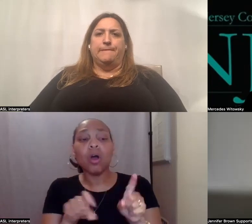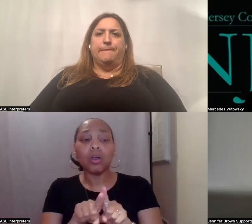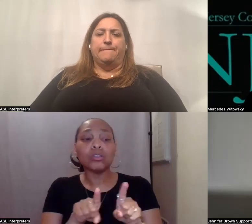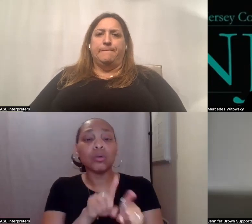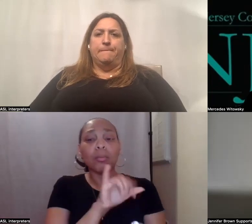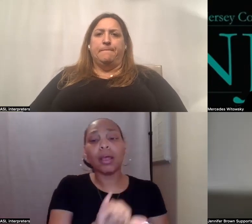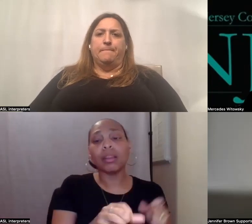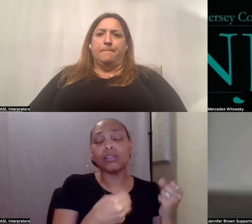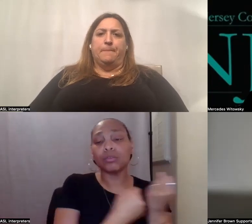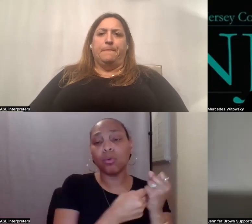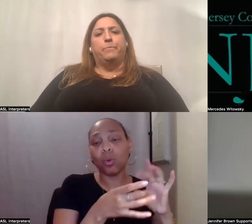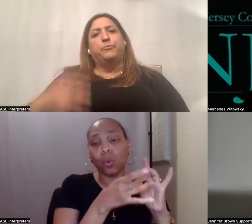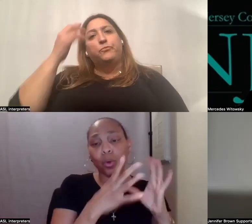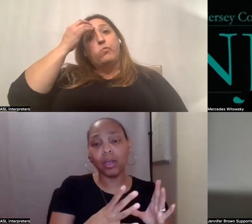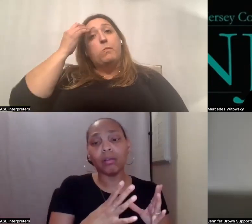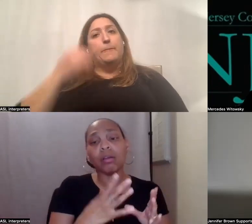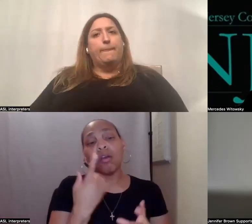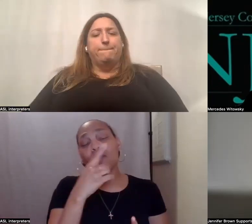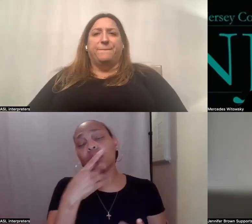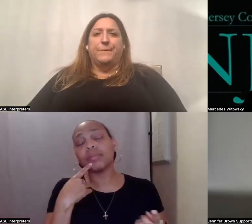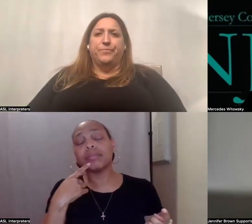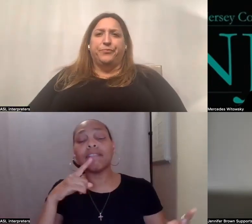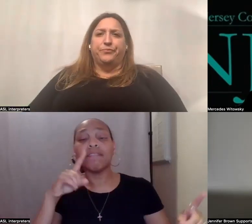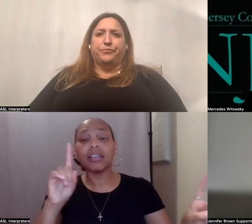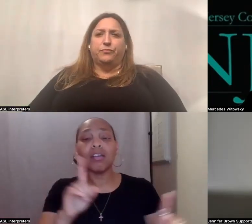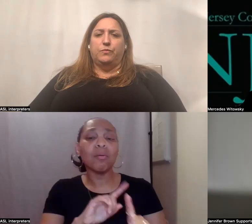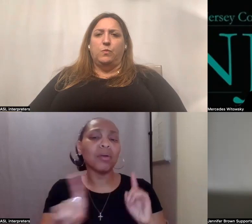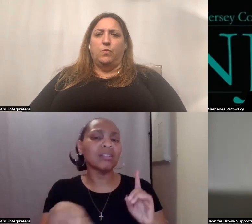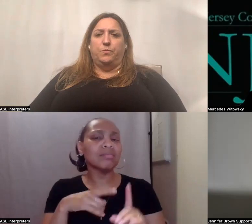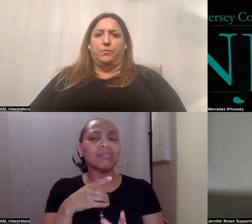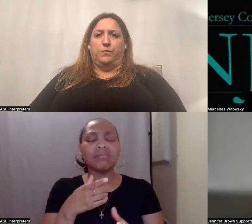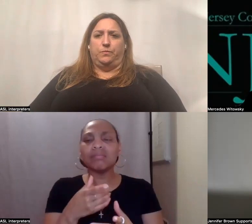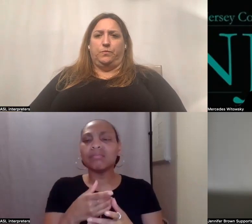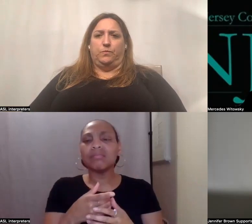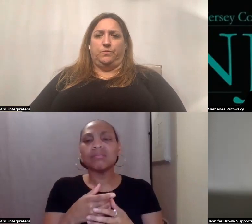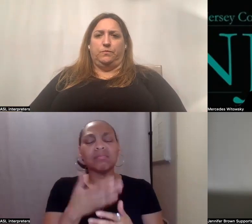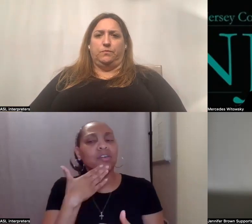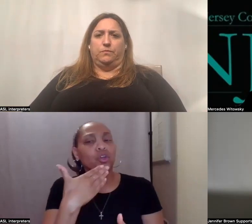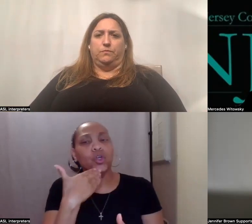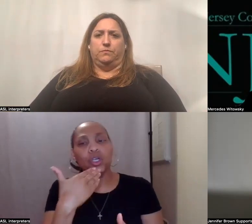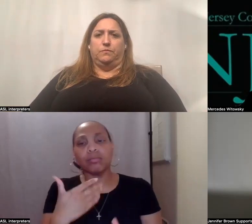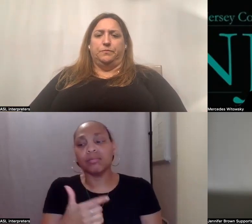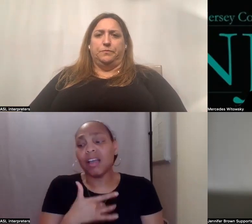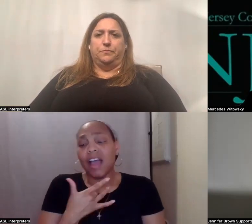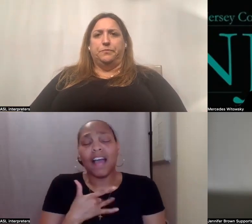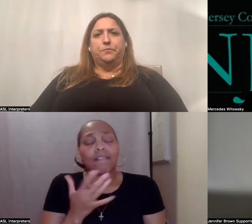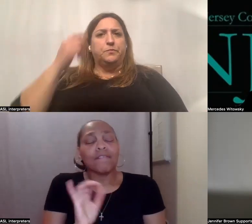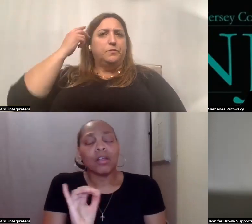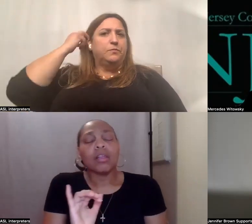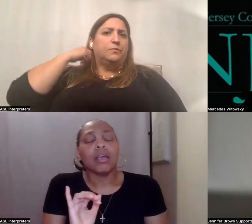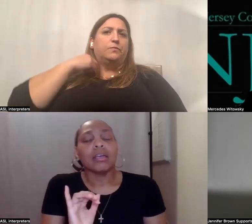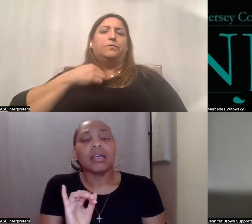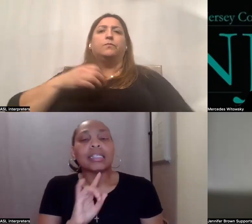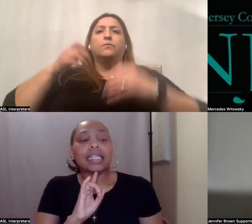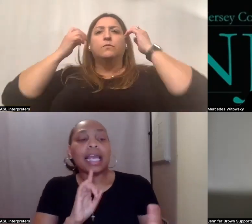it effective. But yeah, it's, it's very promising. And it's, it's, I feel like it's the answer to the question, what